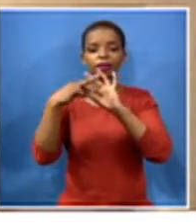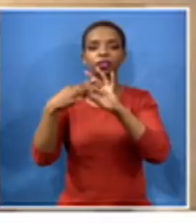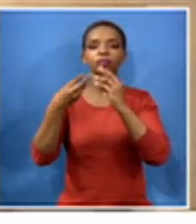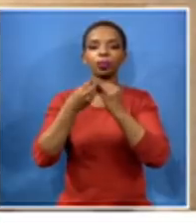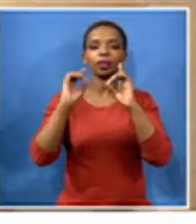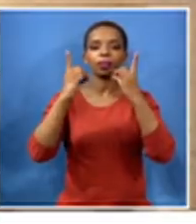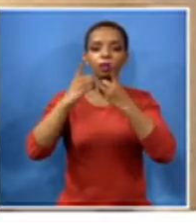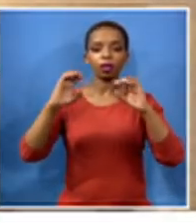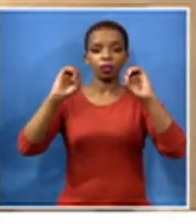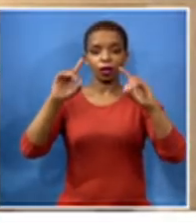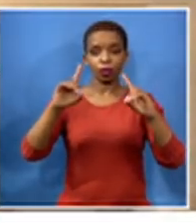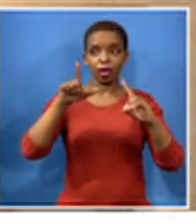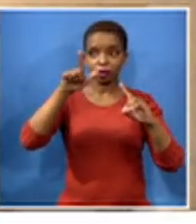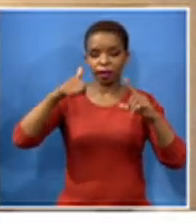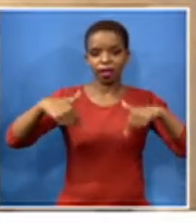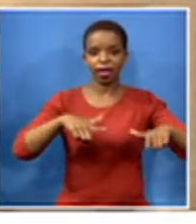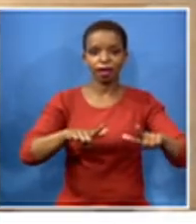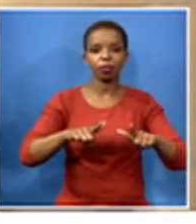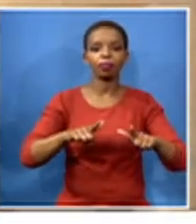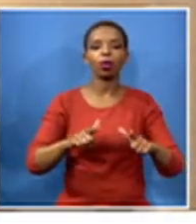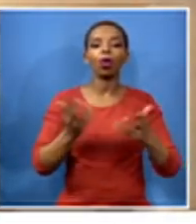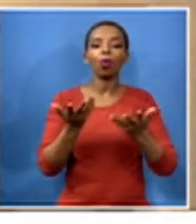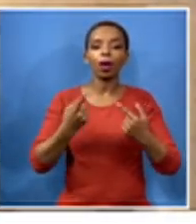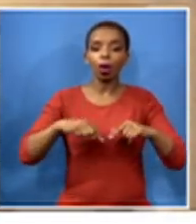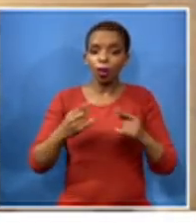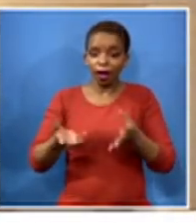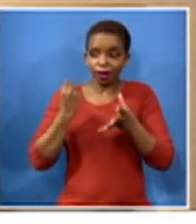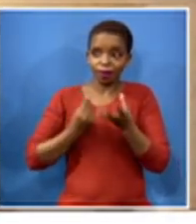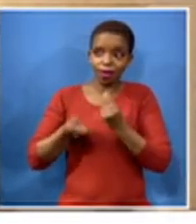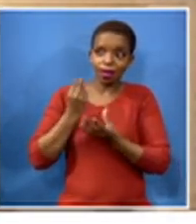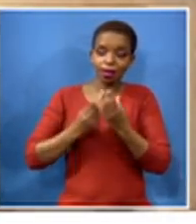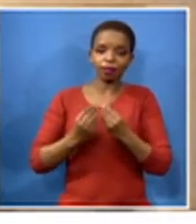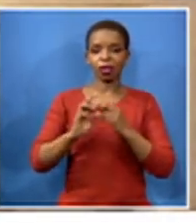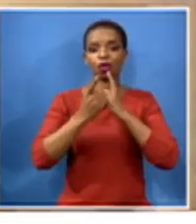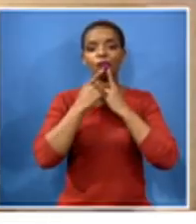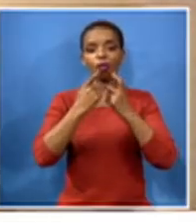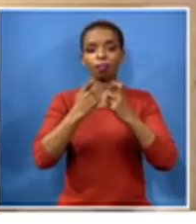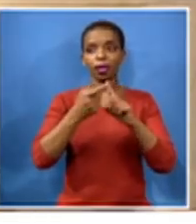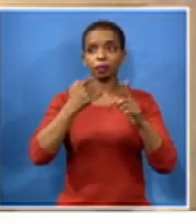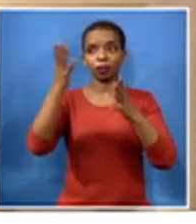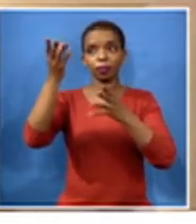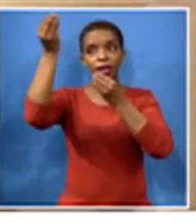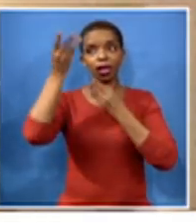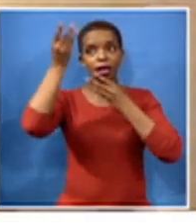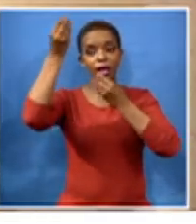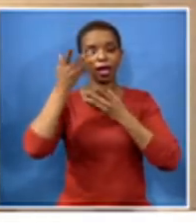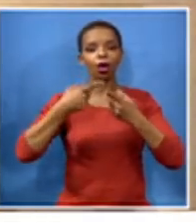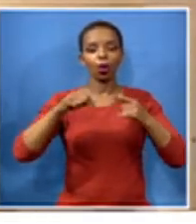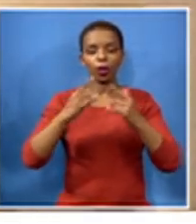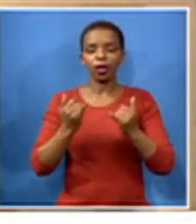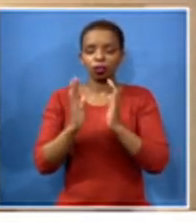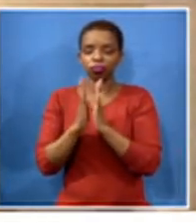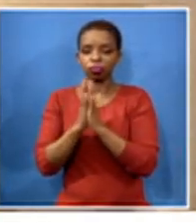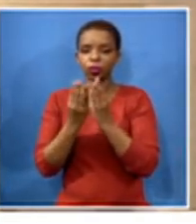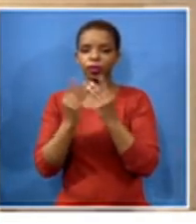education where we get complaints and then we've been filtering it through to the department so